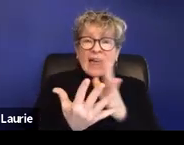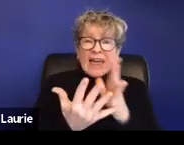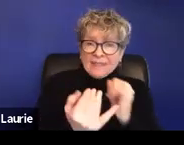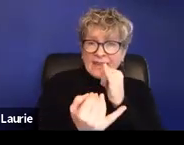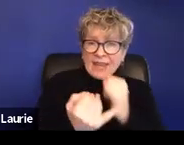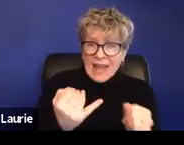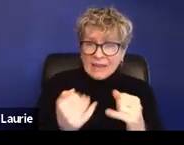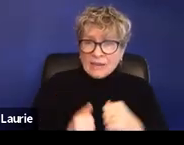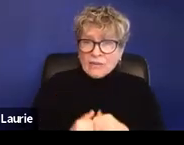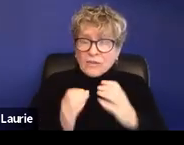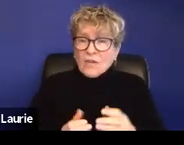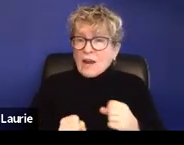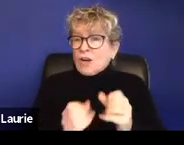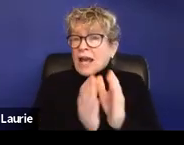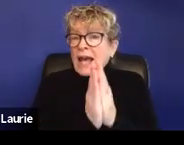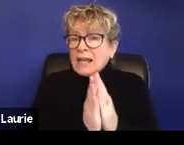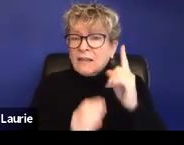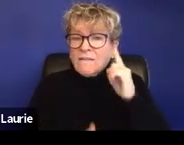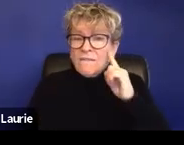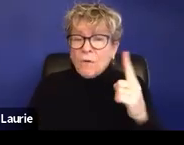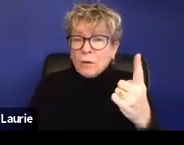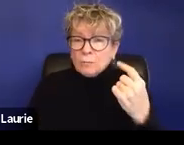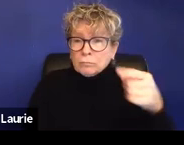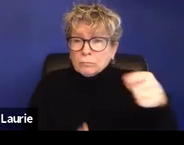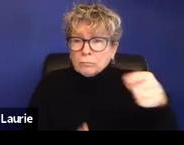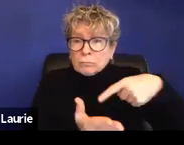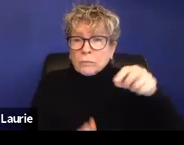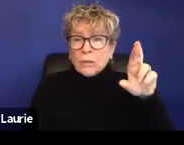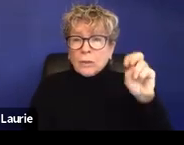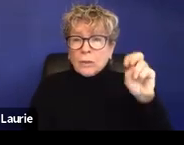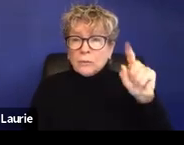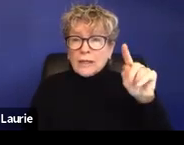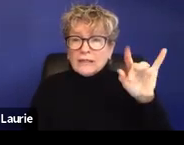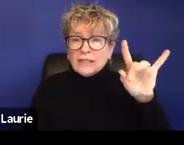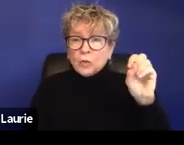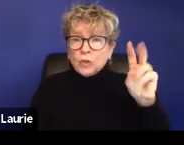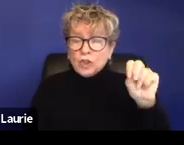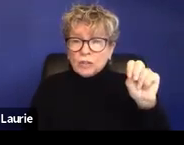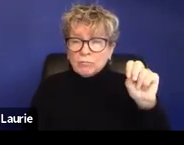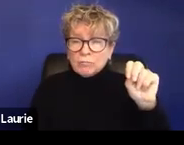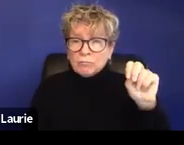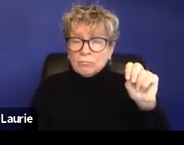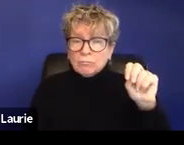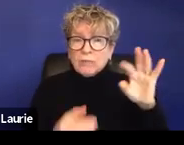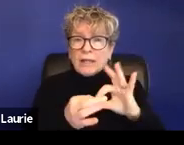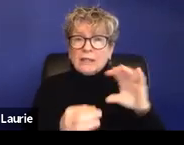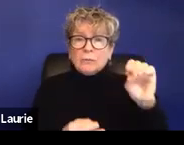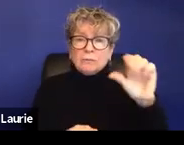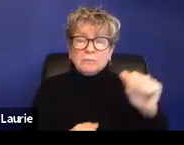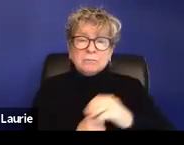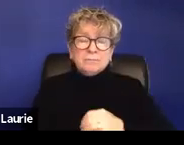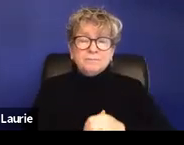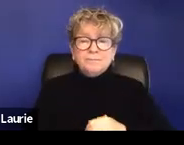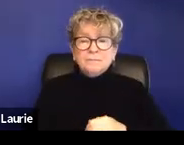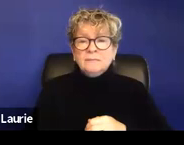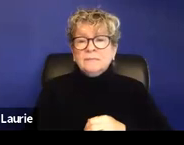specific to the, the sexual assault. So if maybe, um, uh, the